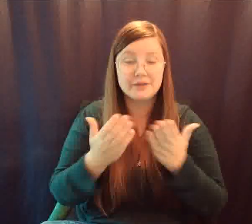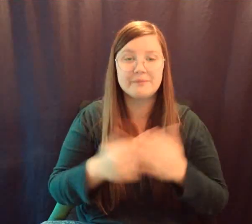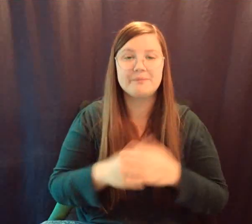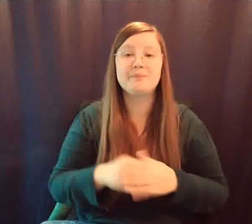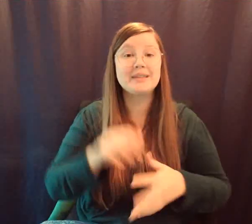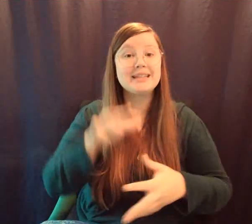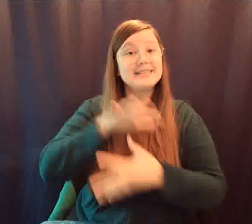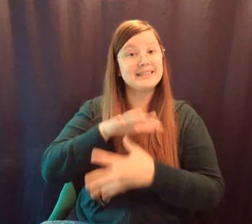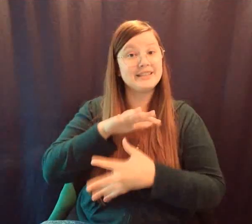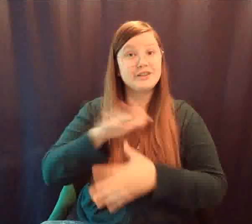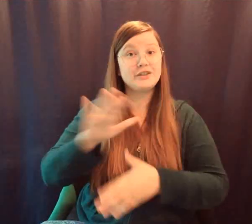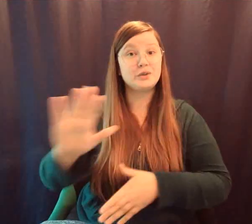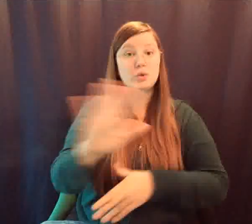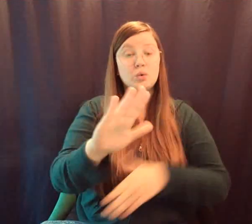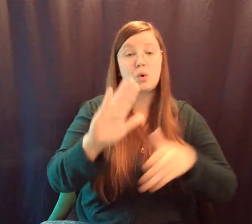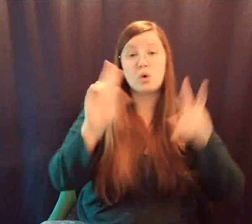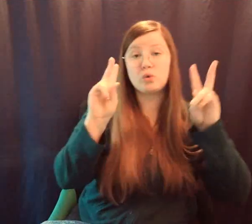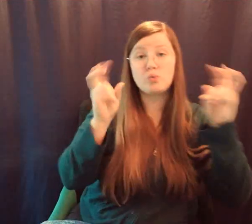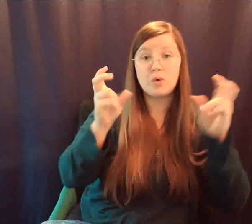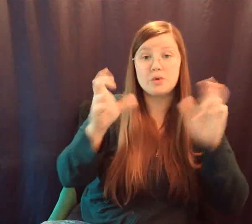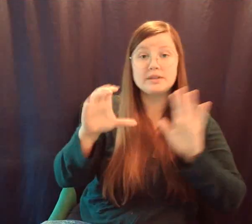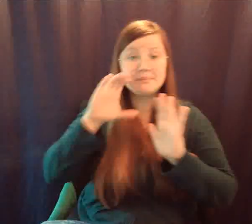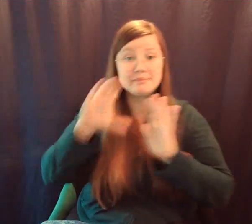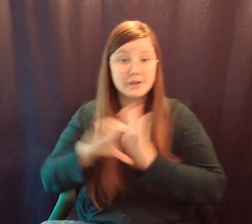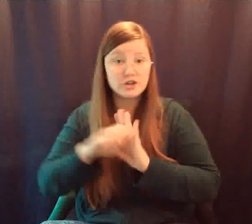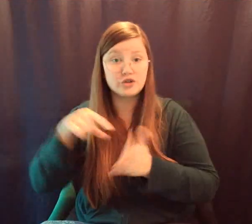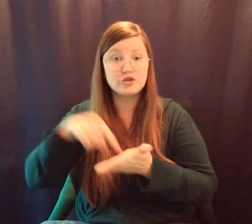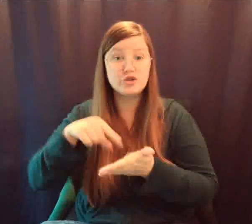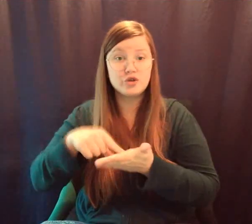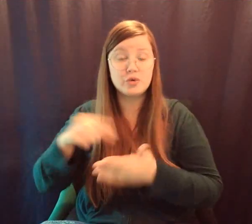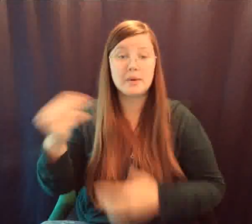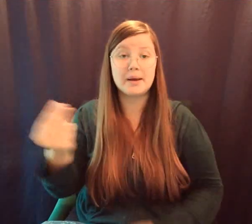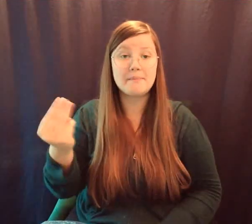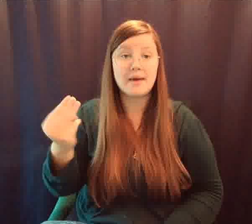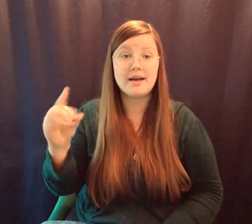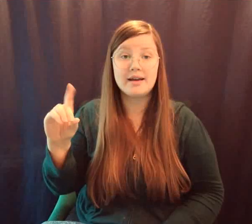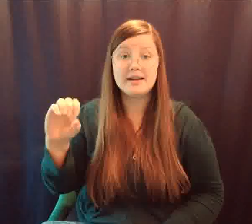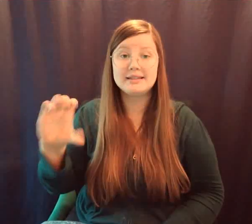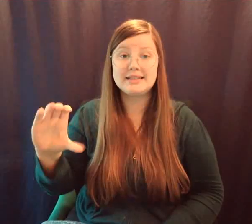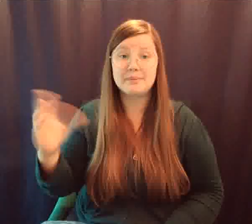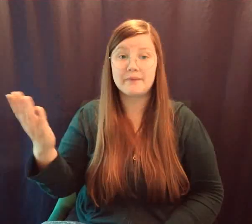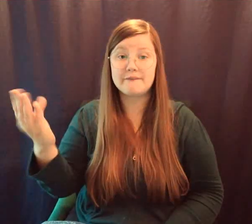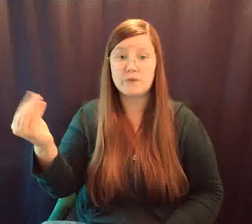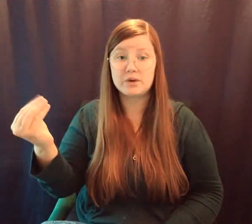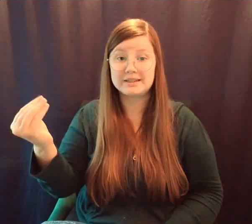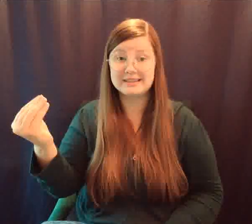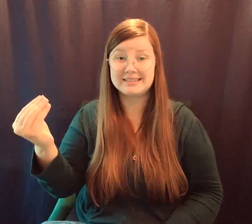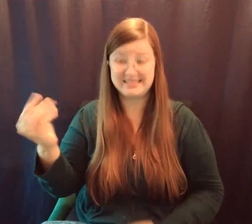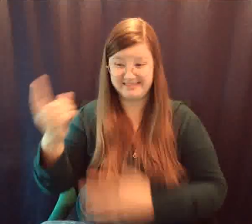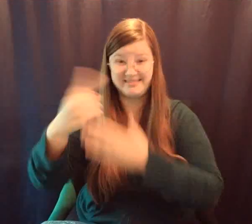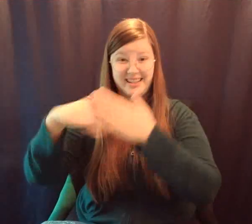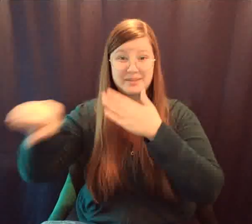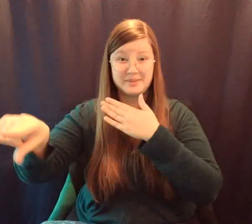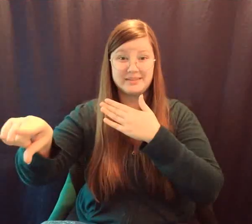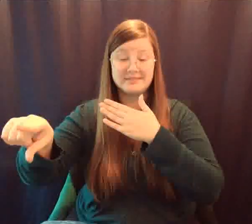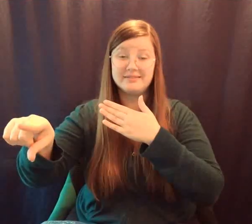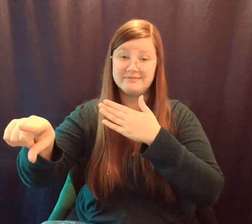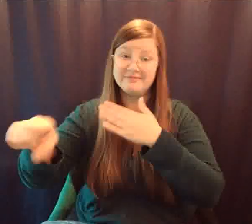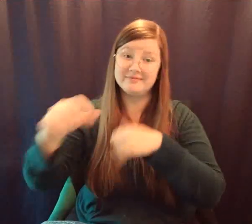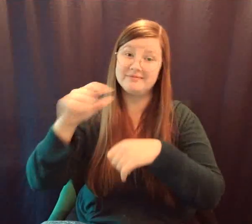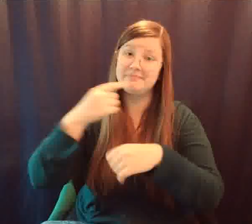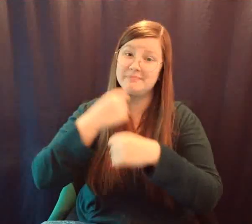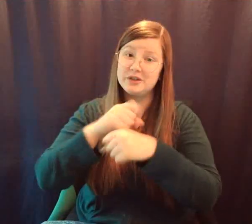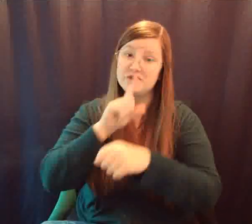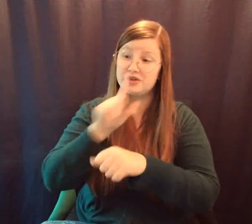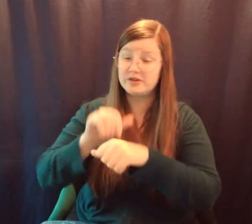senior quotes and your senior portraits are due on Monday, December 14th. Yep, that's the Monday right after this weekend, so make sure you get